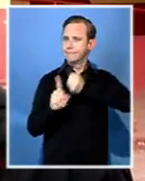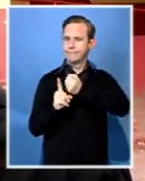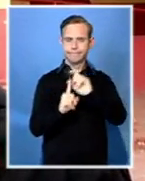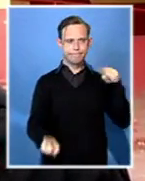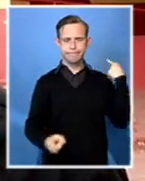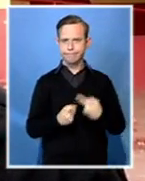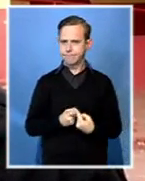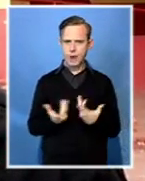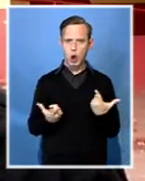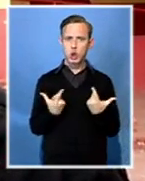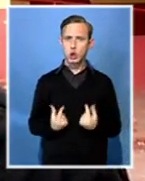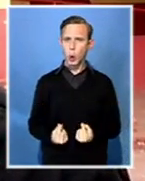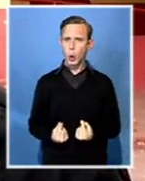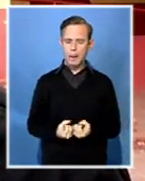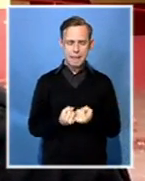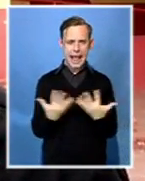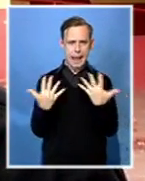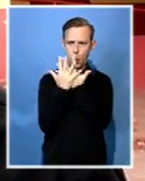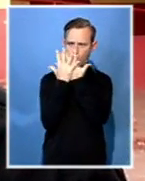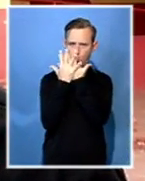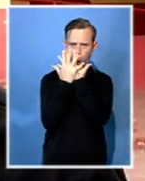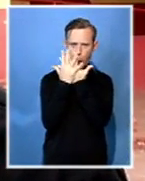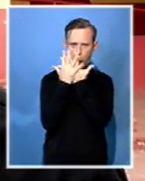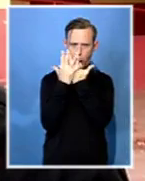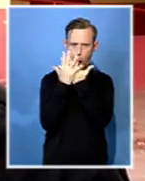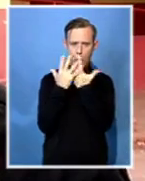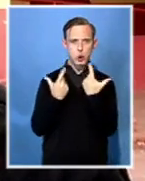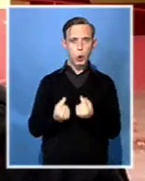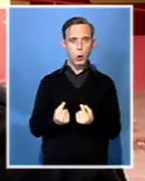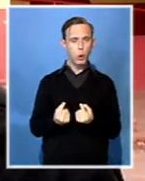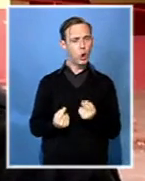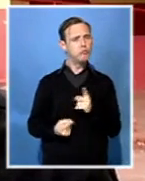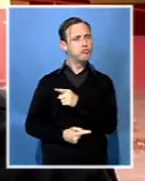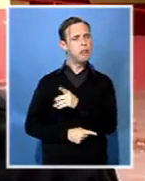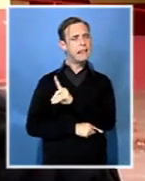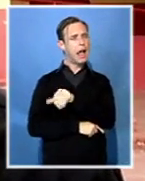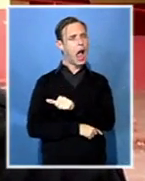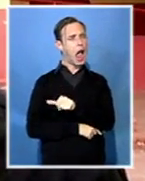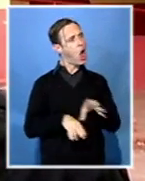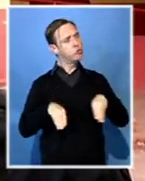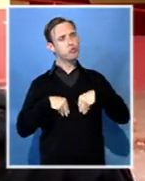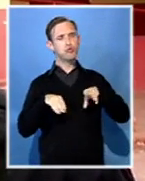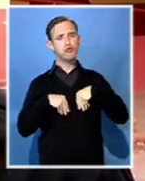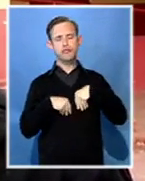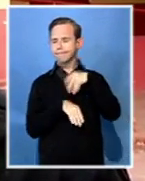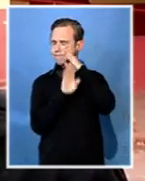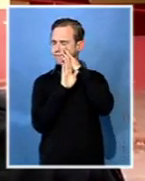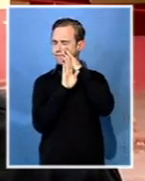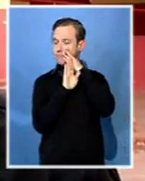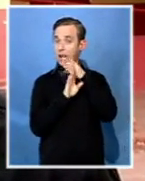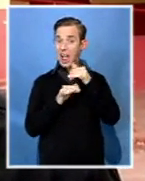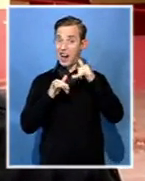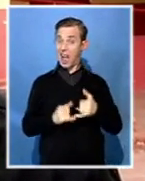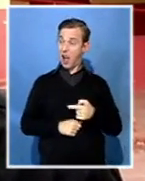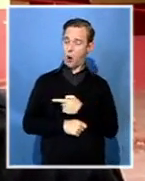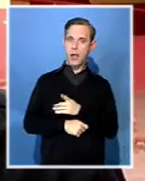done many irregular things in the council during her term of office, many of which had come to be exposed. Now that the FedEx and the